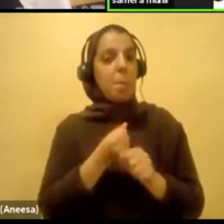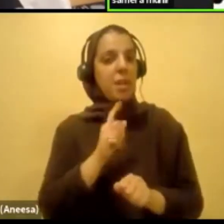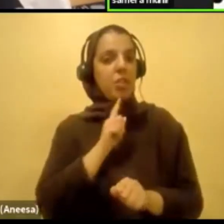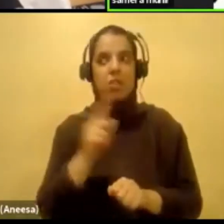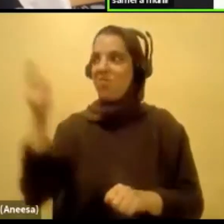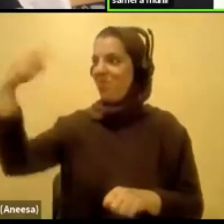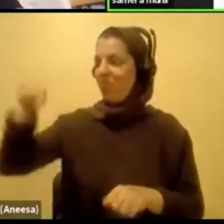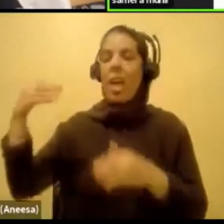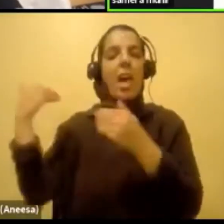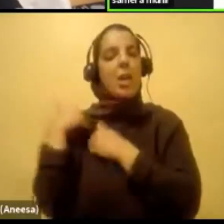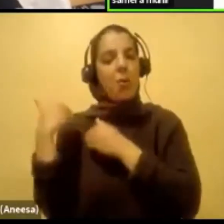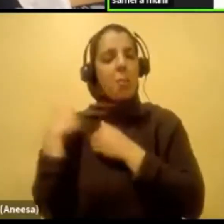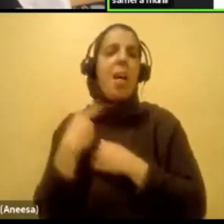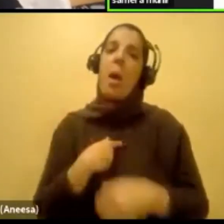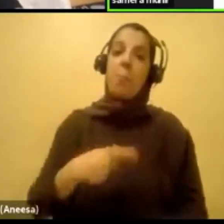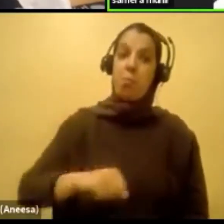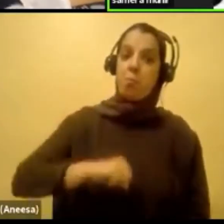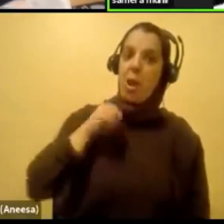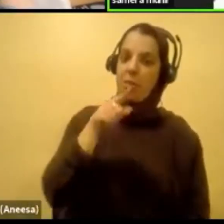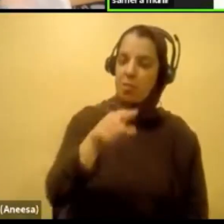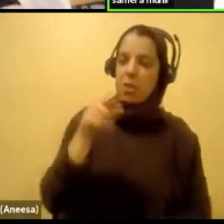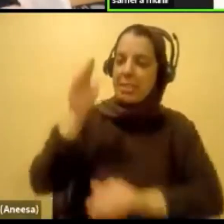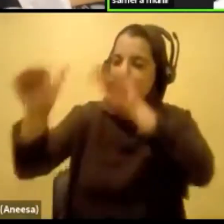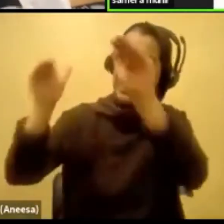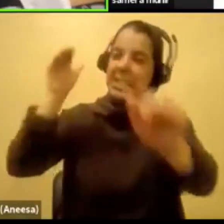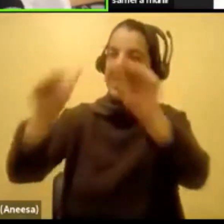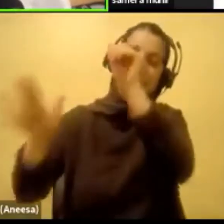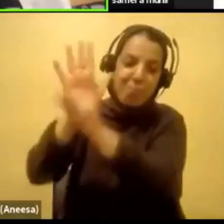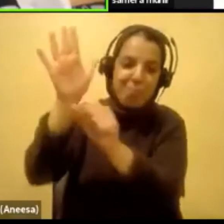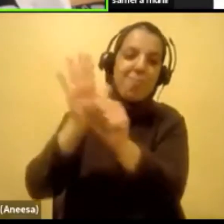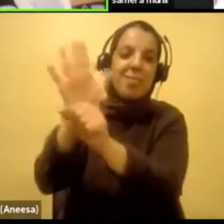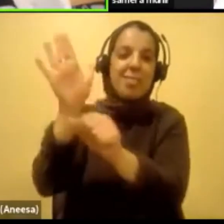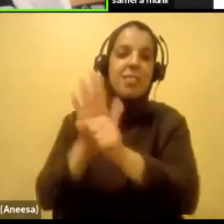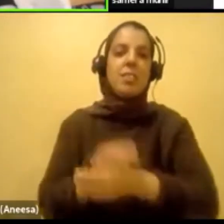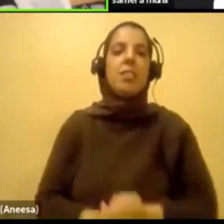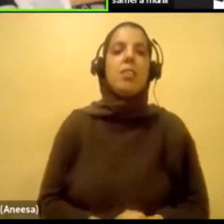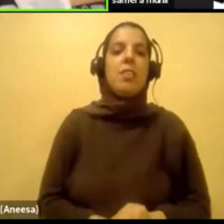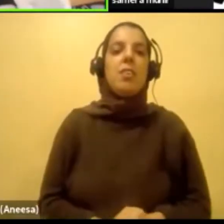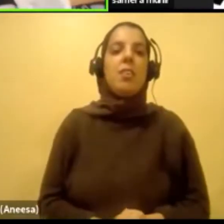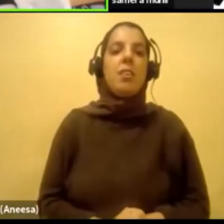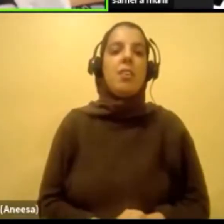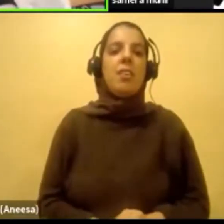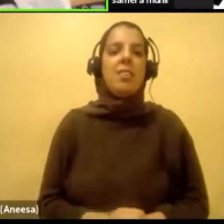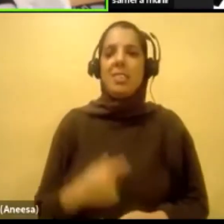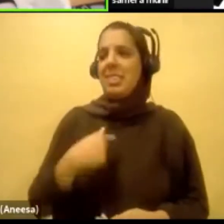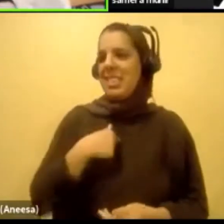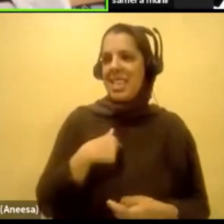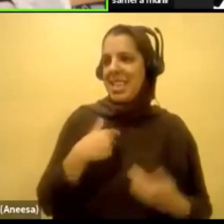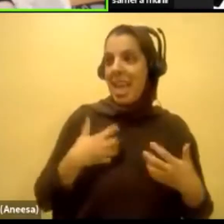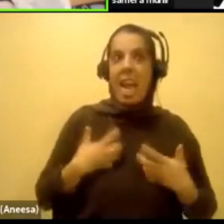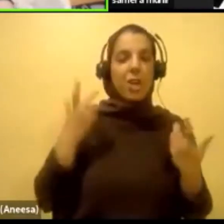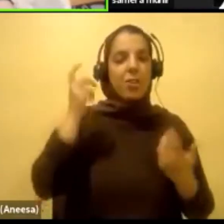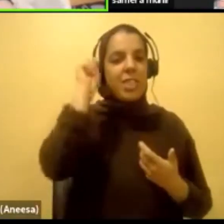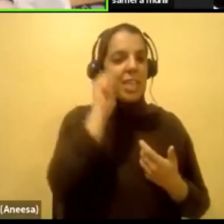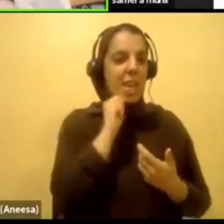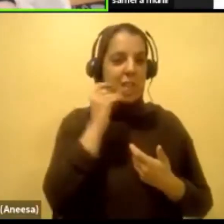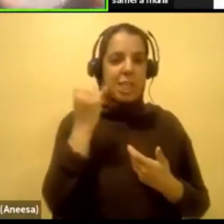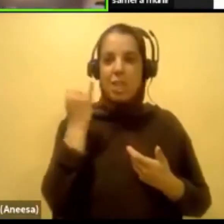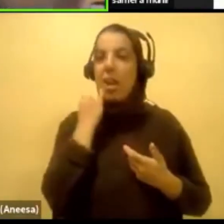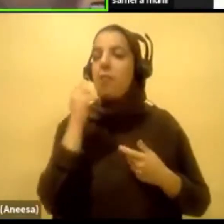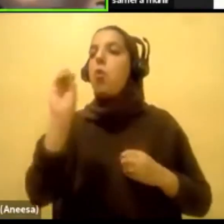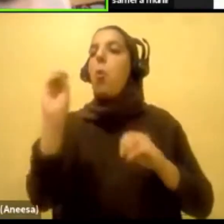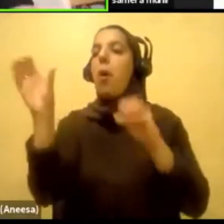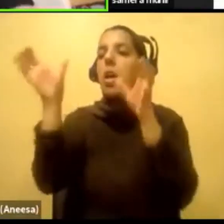trying to blast them. That's really smart. I mean, what, what, what does the angry teenager do when no one listens to them? They go on their Instagram story